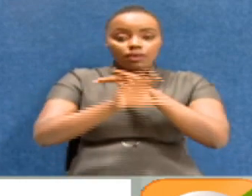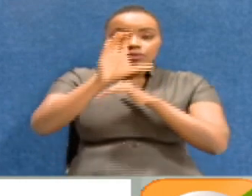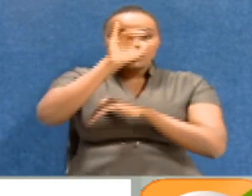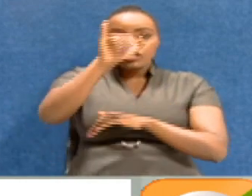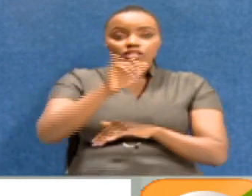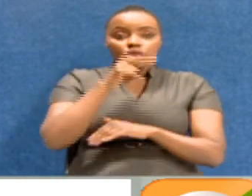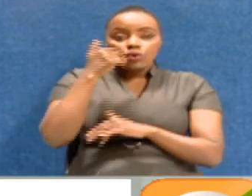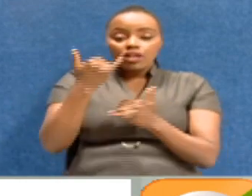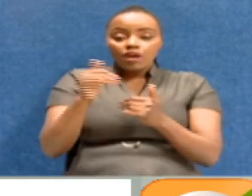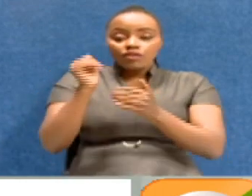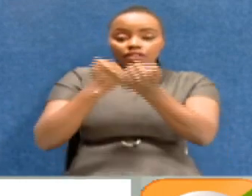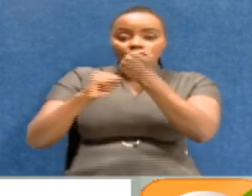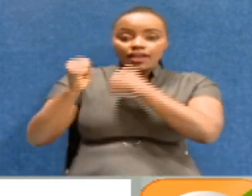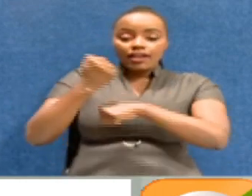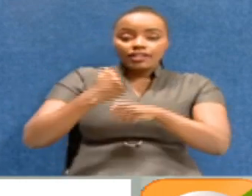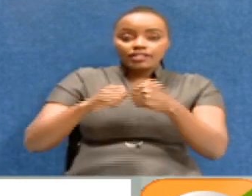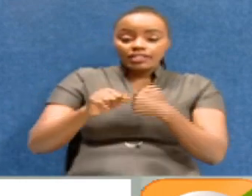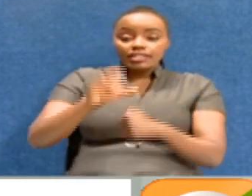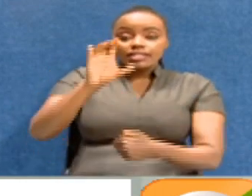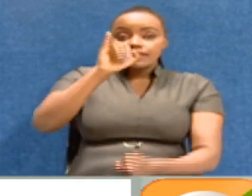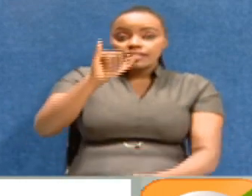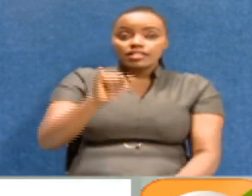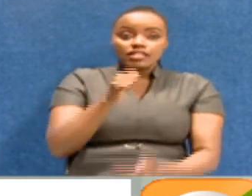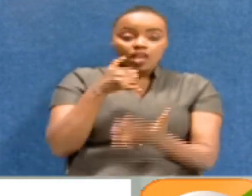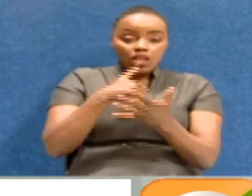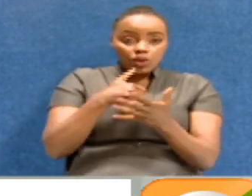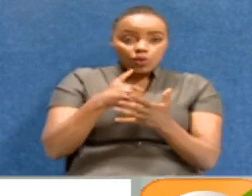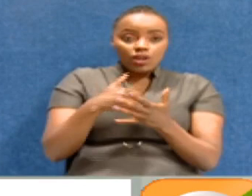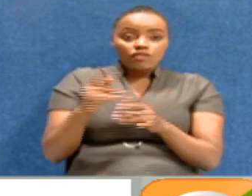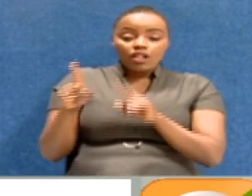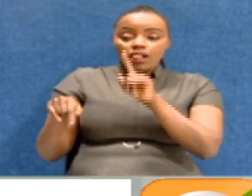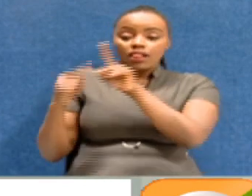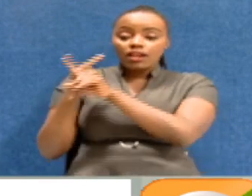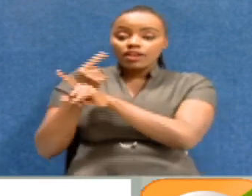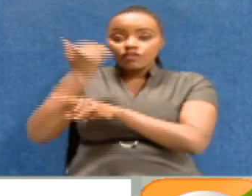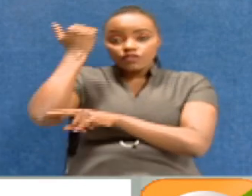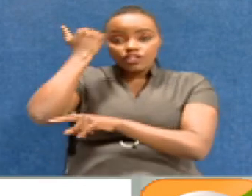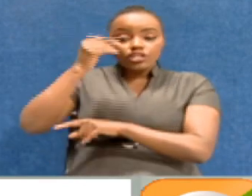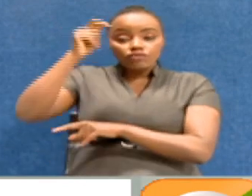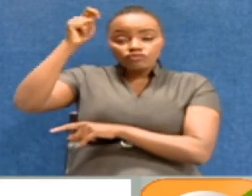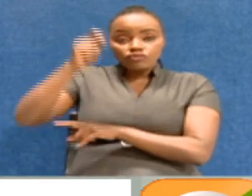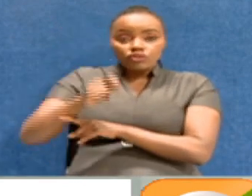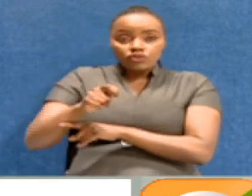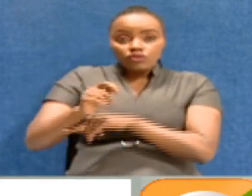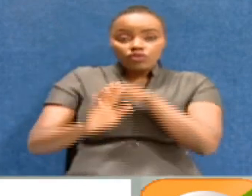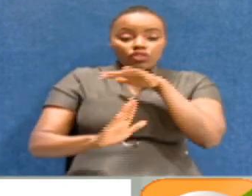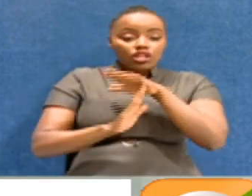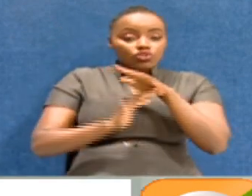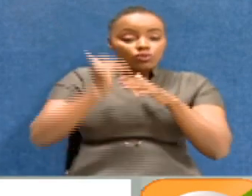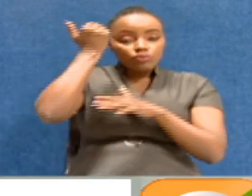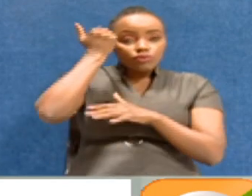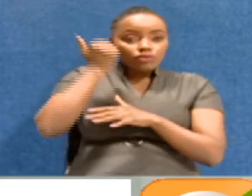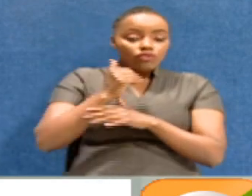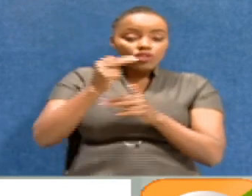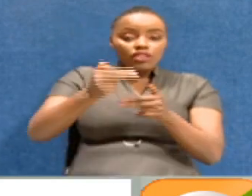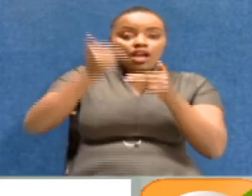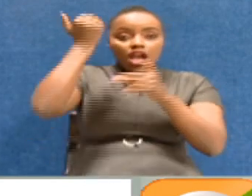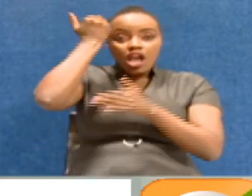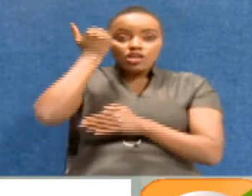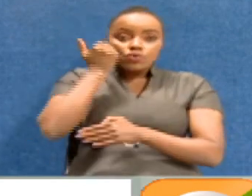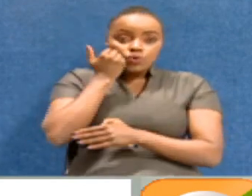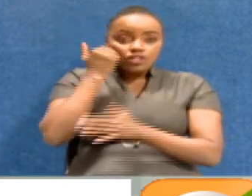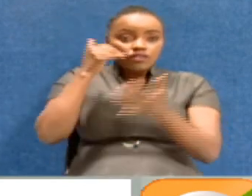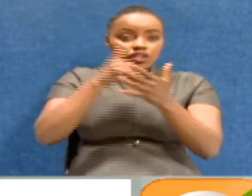who is now the acting chief justice, including various judges of the Supreme Court, of the Court of Appeal, of the High Court,